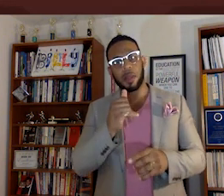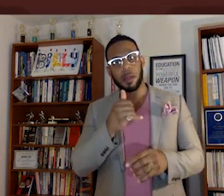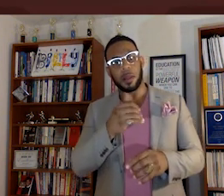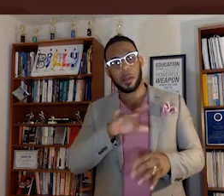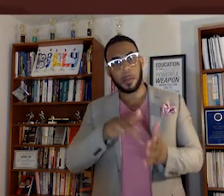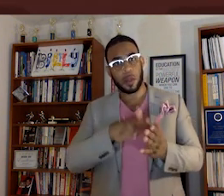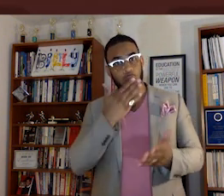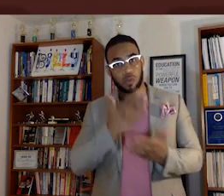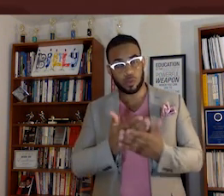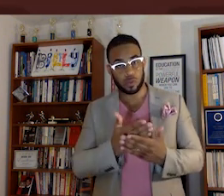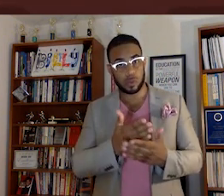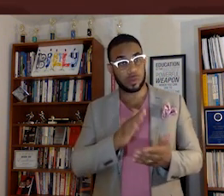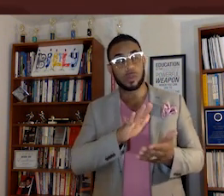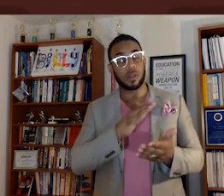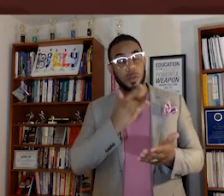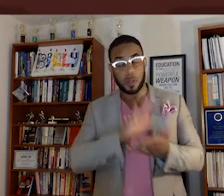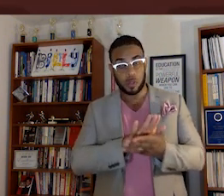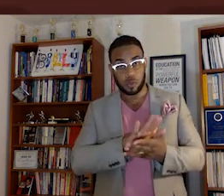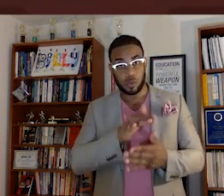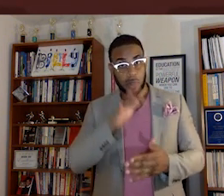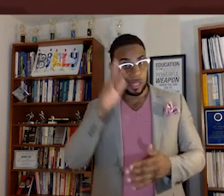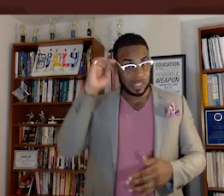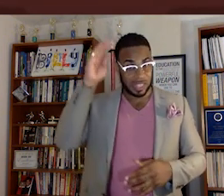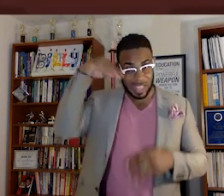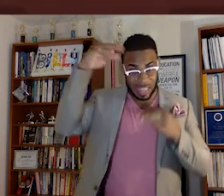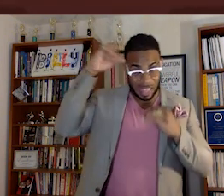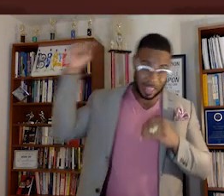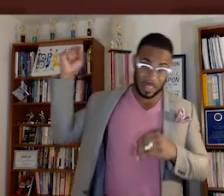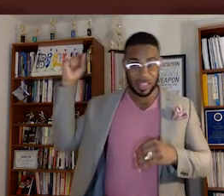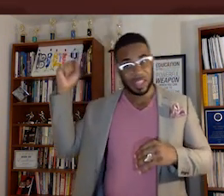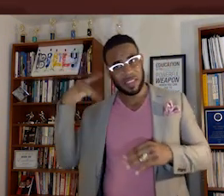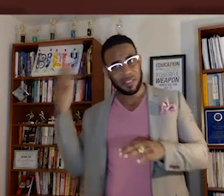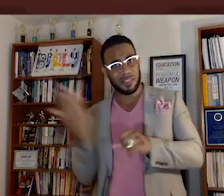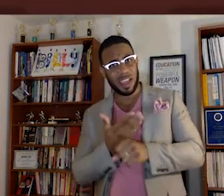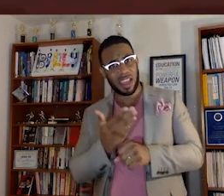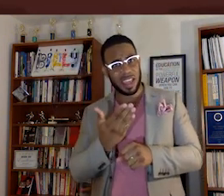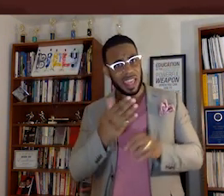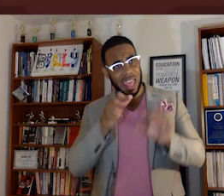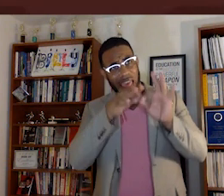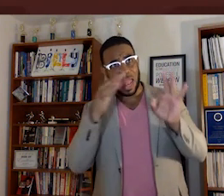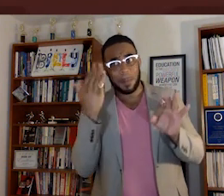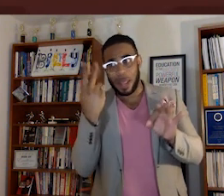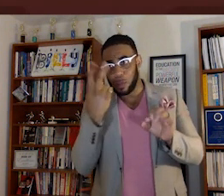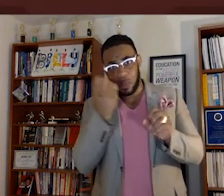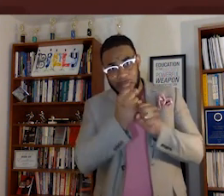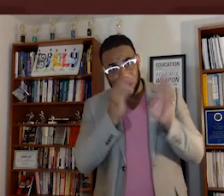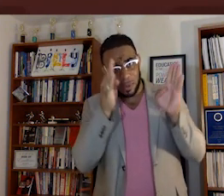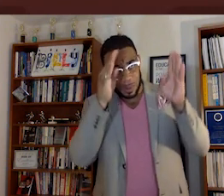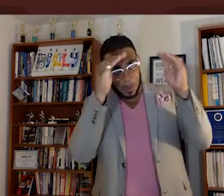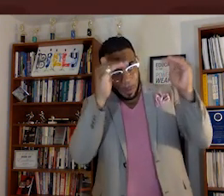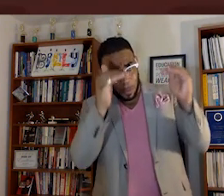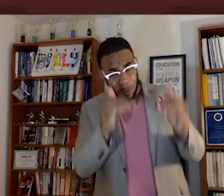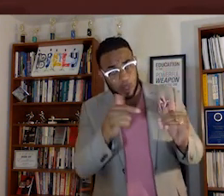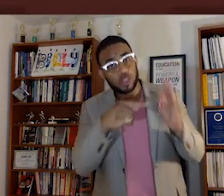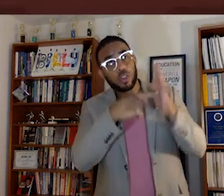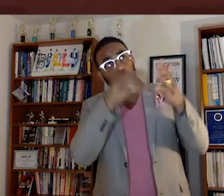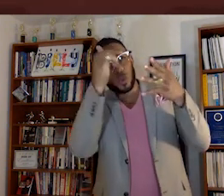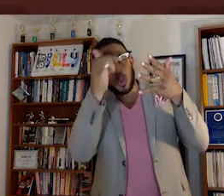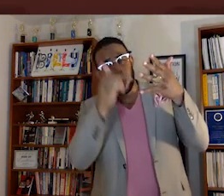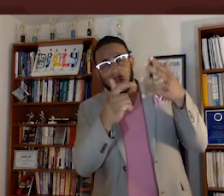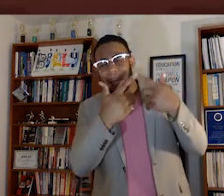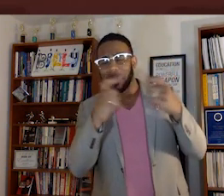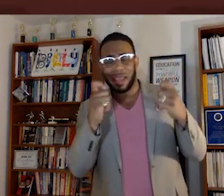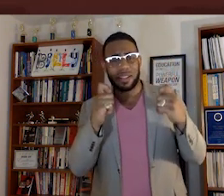by her headscarf and he was fired. And these are all headlines in the past two years. Just to show you the